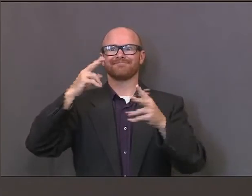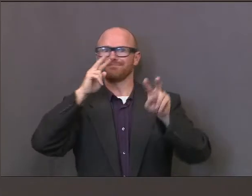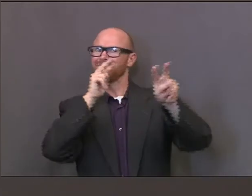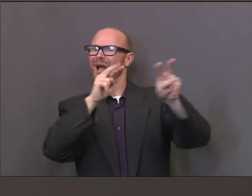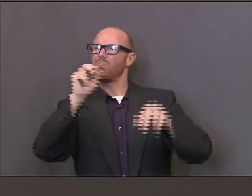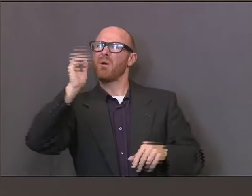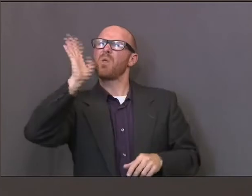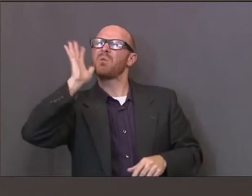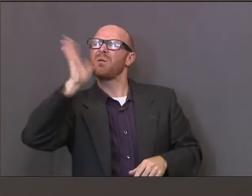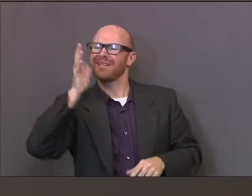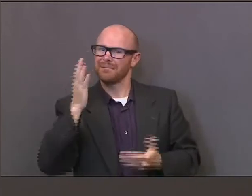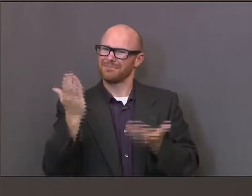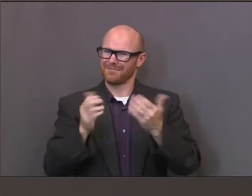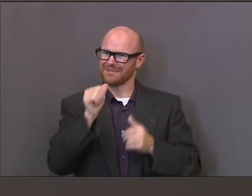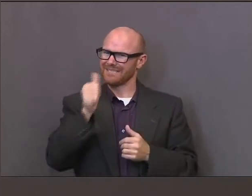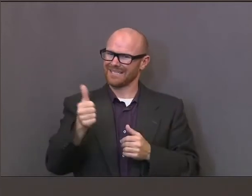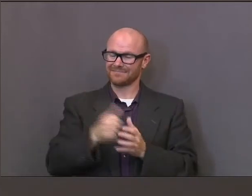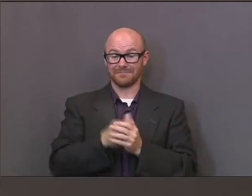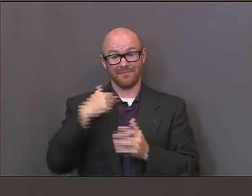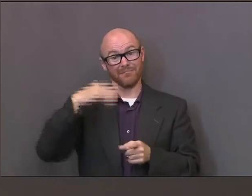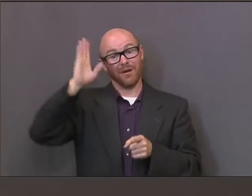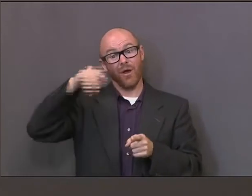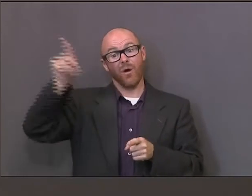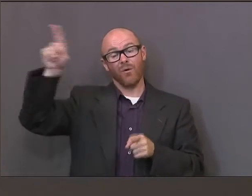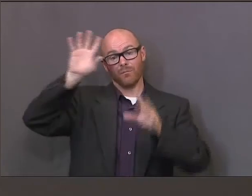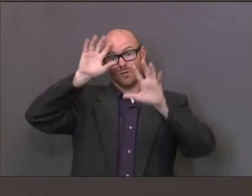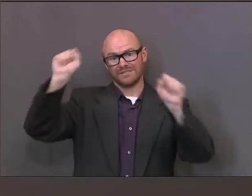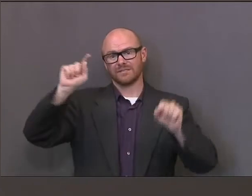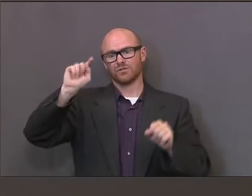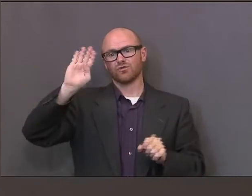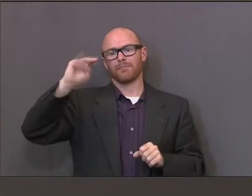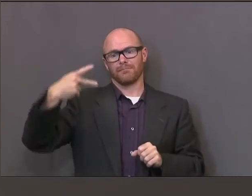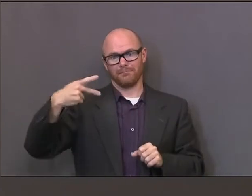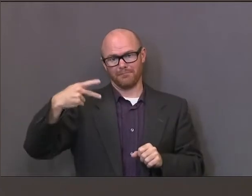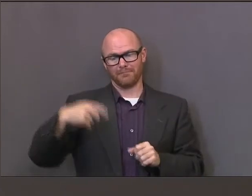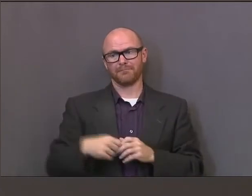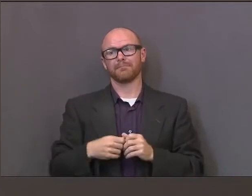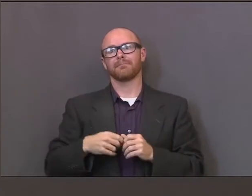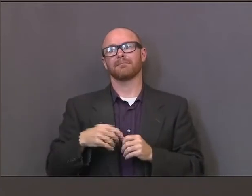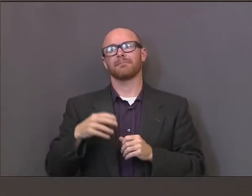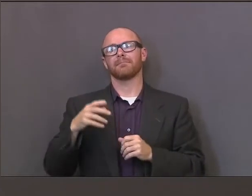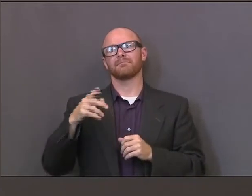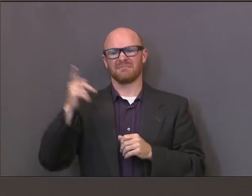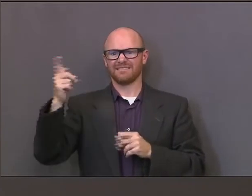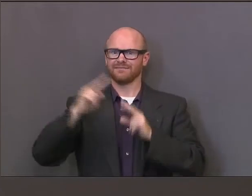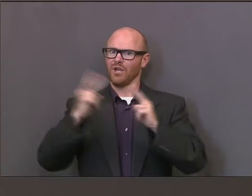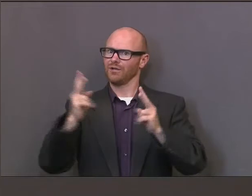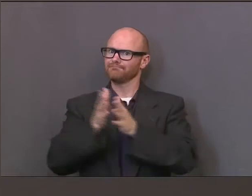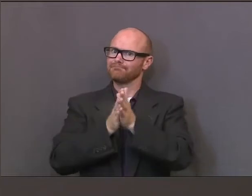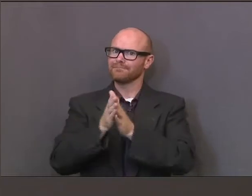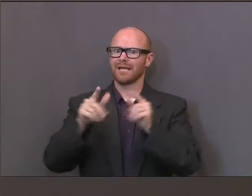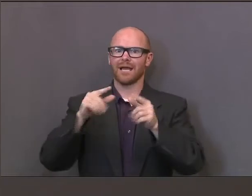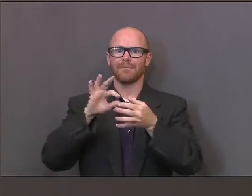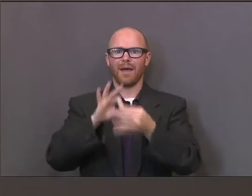know it's really been an all-hands-on deck, and I've met personally with Steve Hahn, who's the head of the FDA,